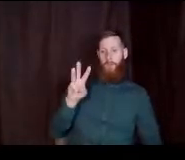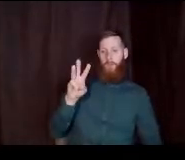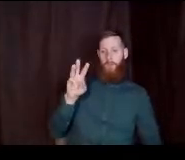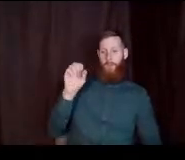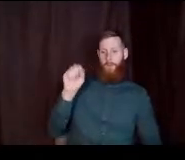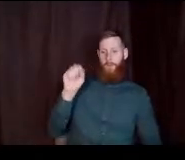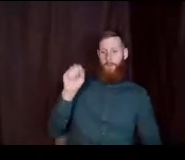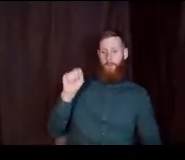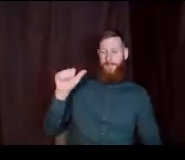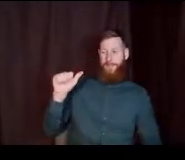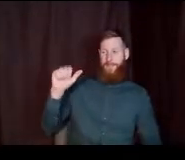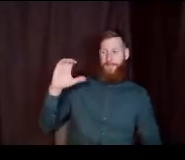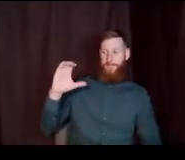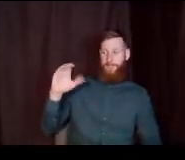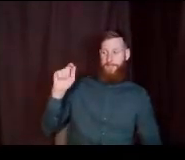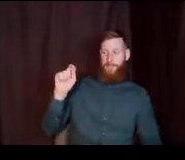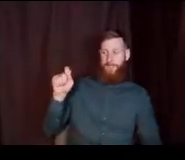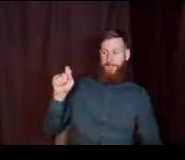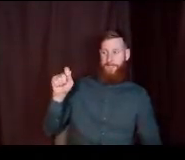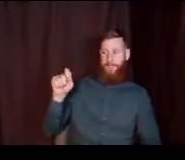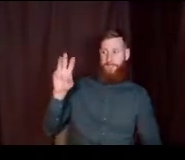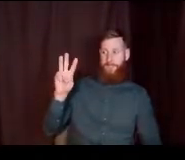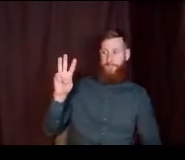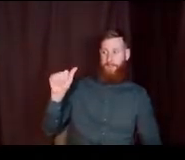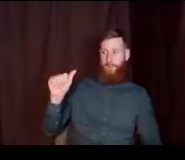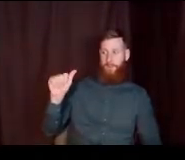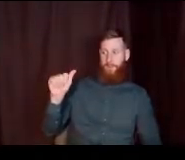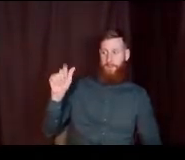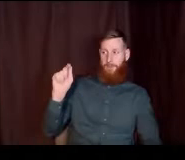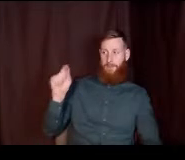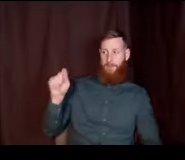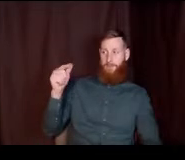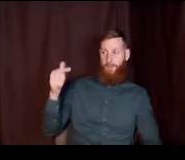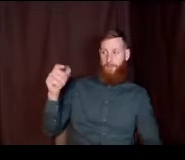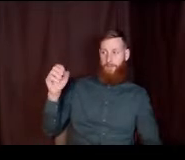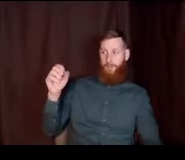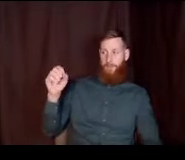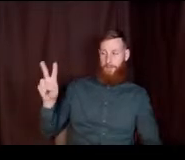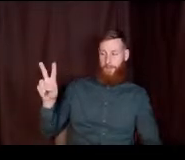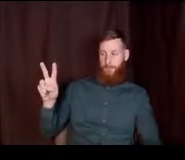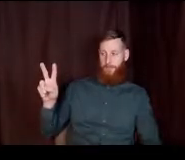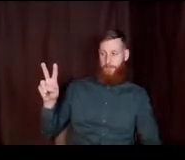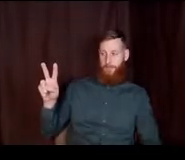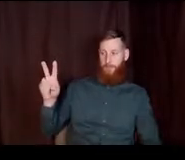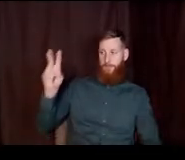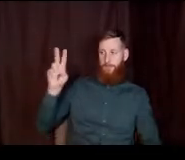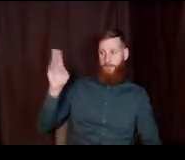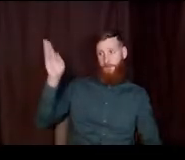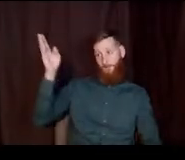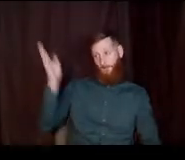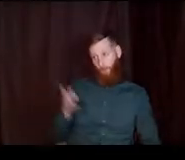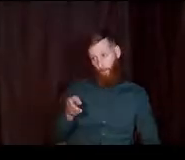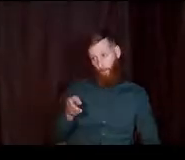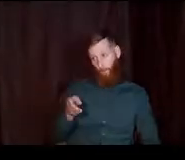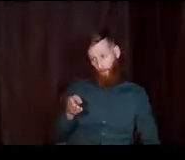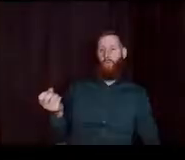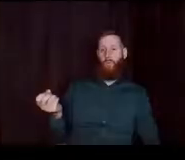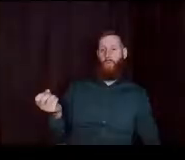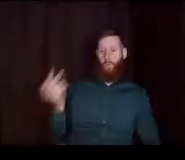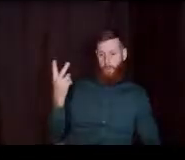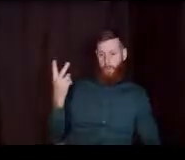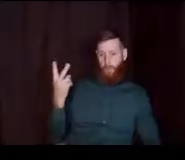WSAC.WA.GOV. forward slash 12th